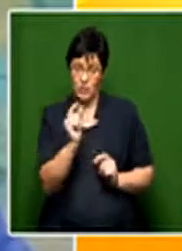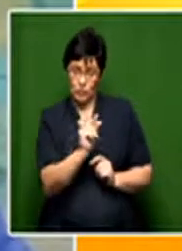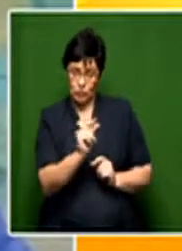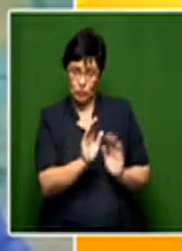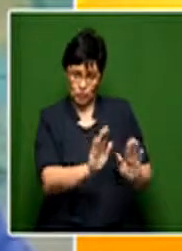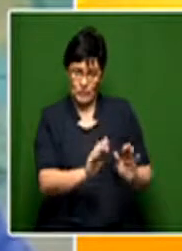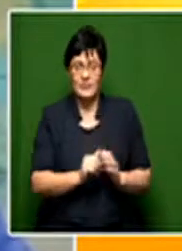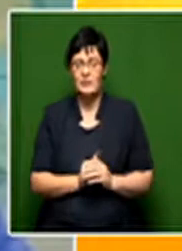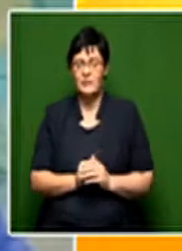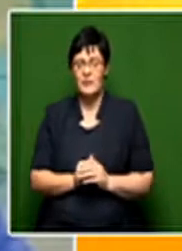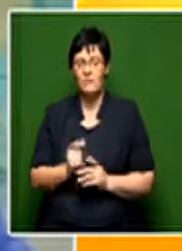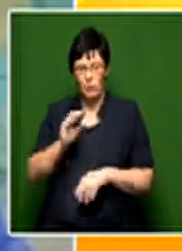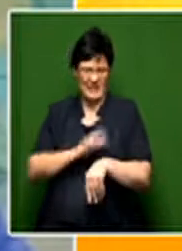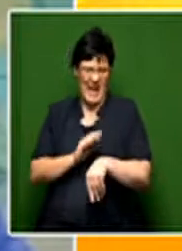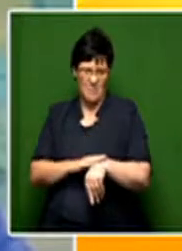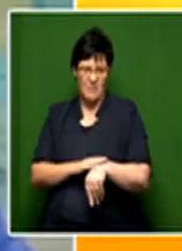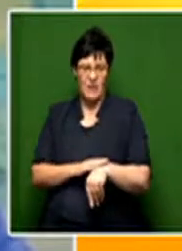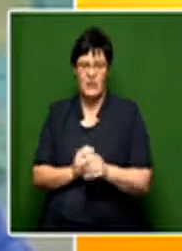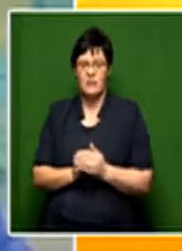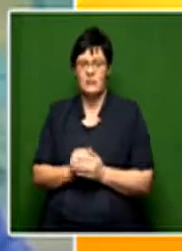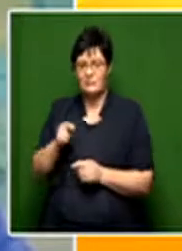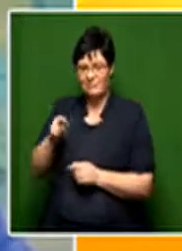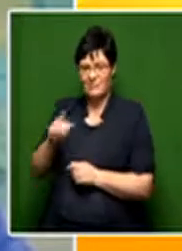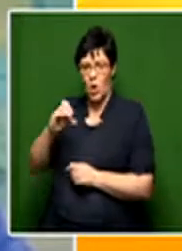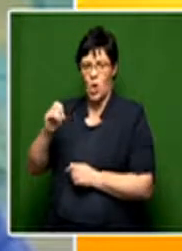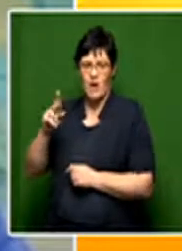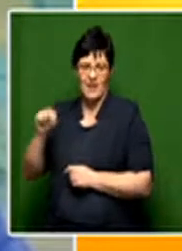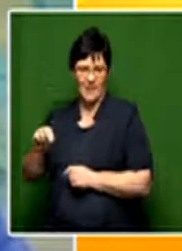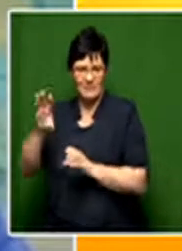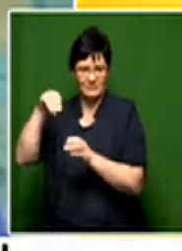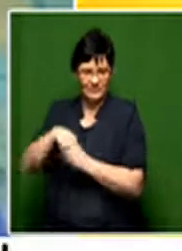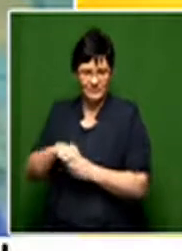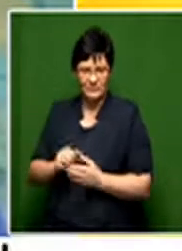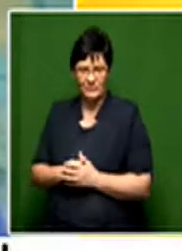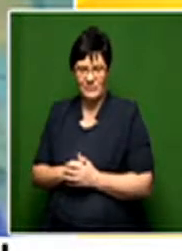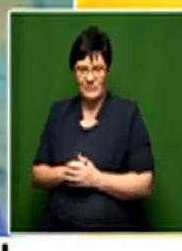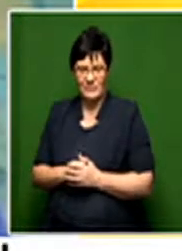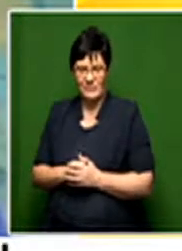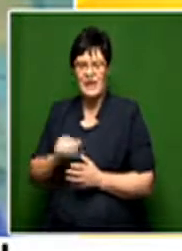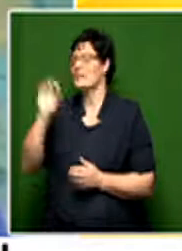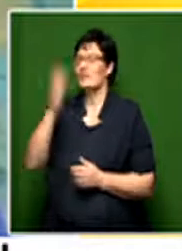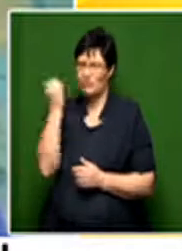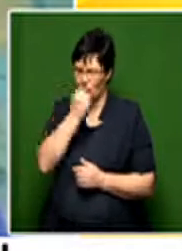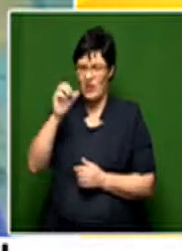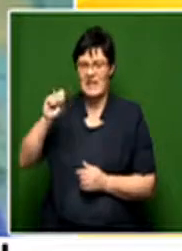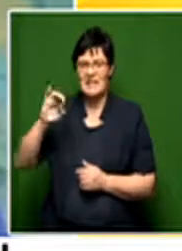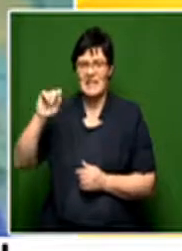short while. just want to, in the interest of time, quickly bring Colin into the conversation. I beg your pardon, Sihle.